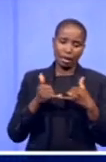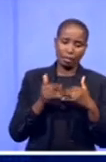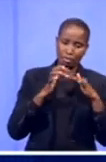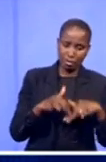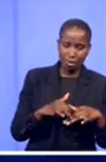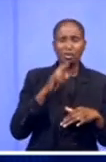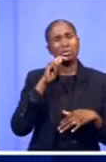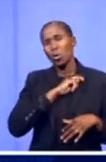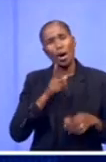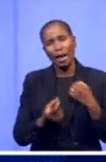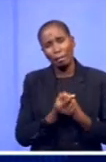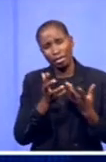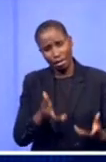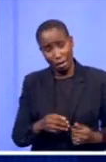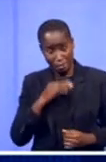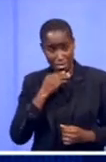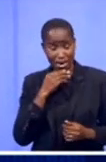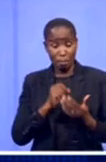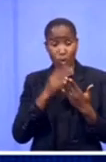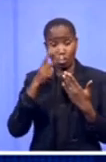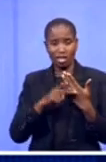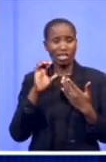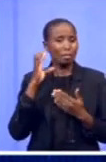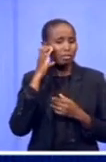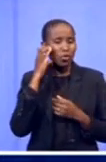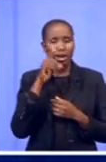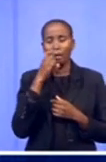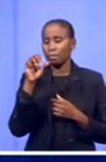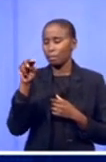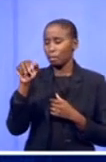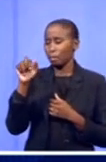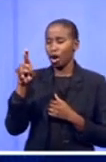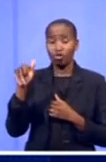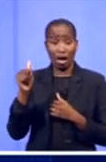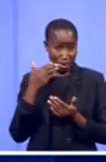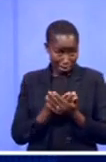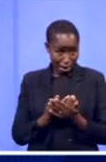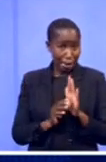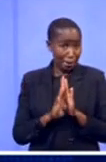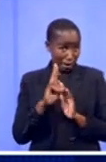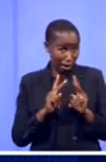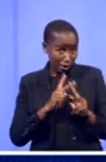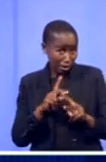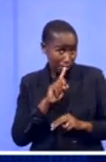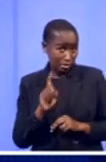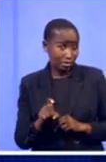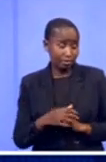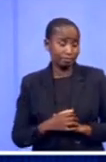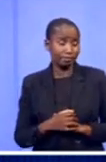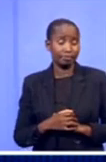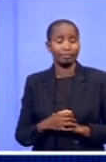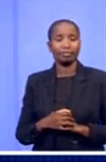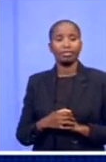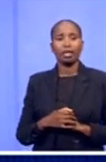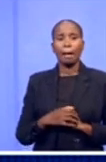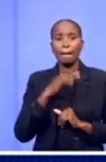project? So we went into this knowing that not all the projects are going to be successful. So, for instance, if